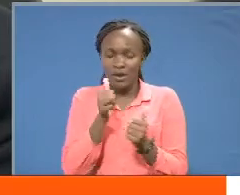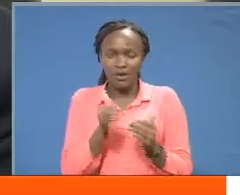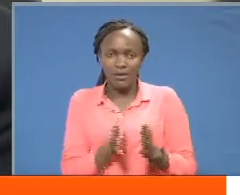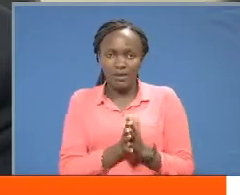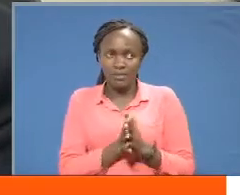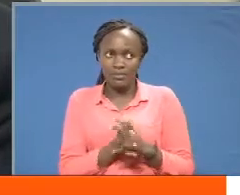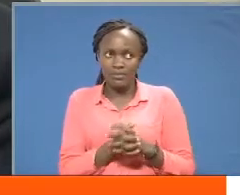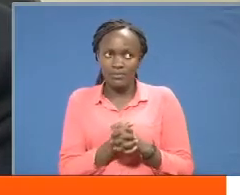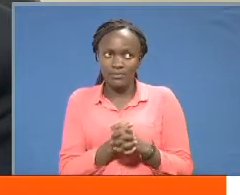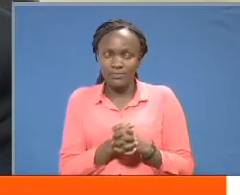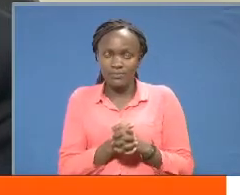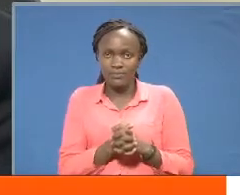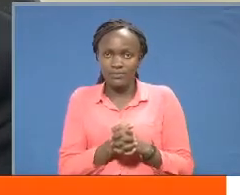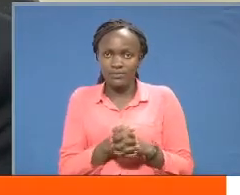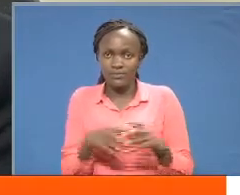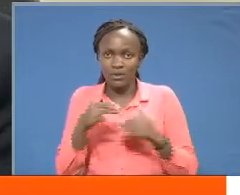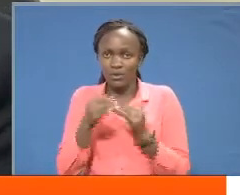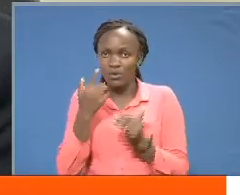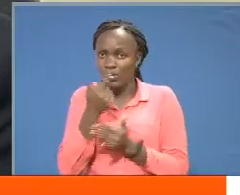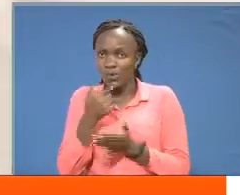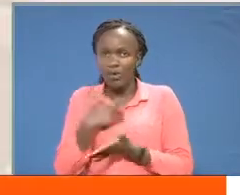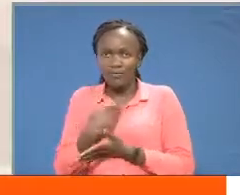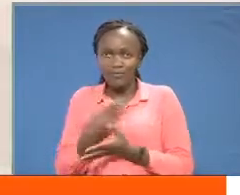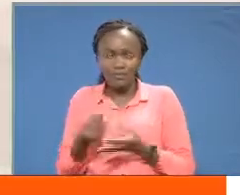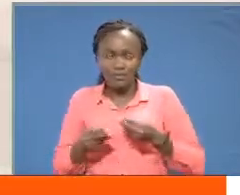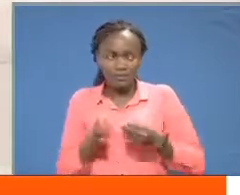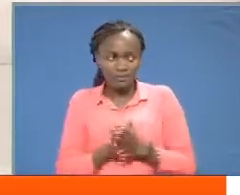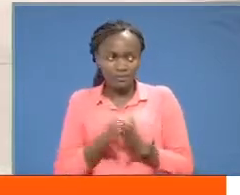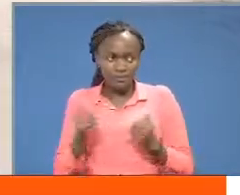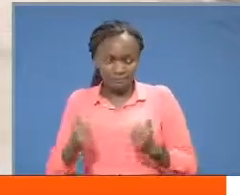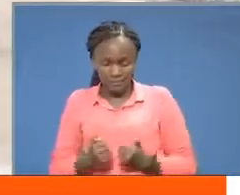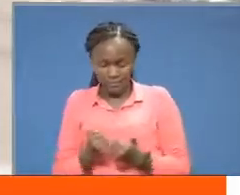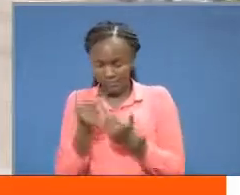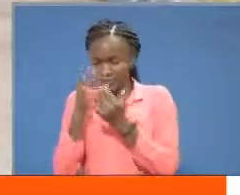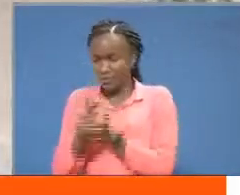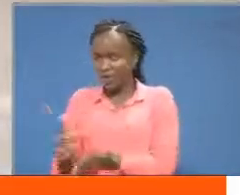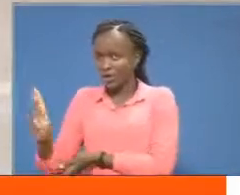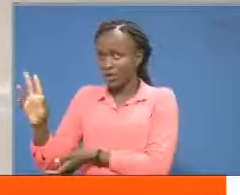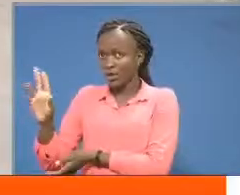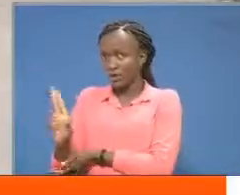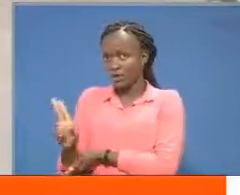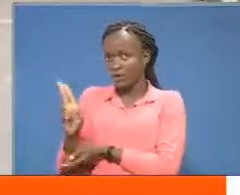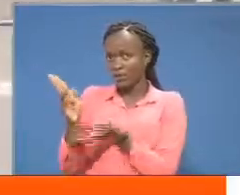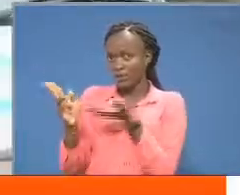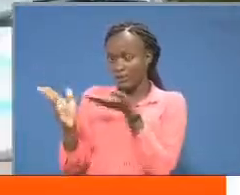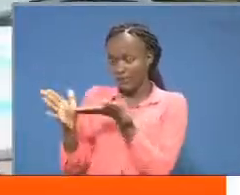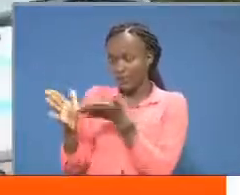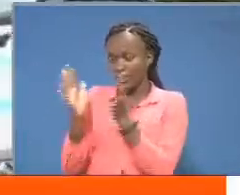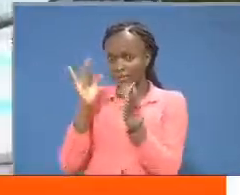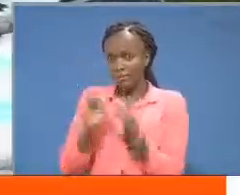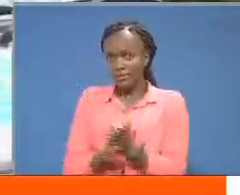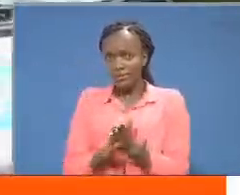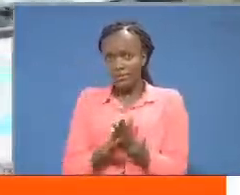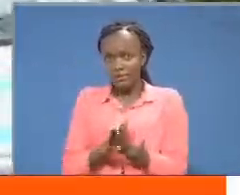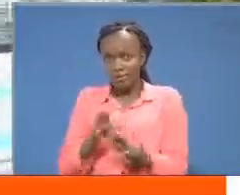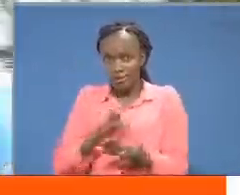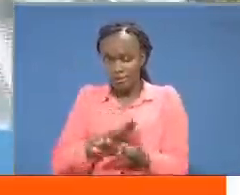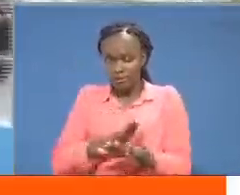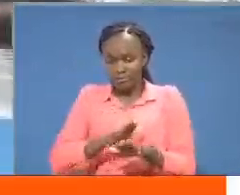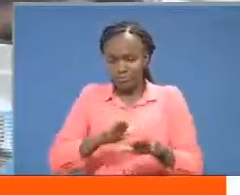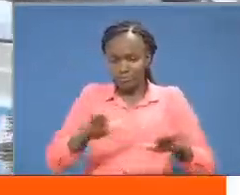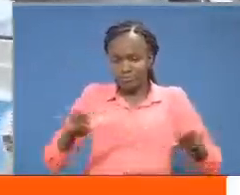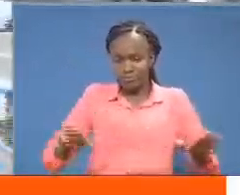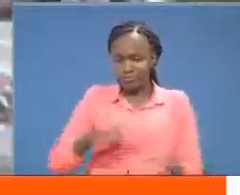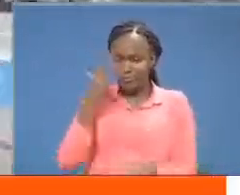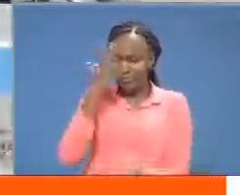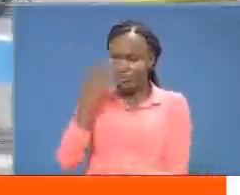the students with disabilities on board kenyata university is located on a flat large ground with